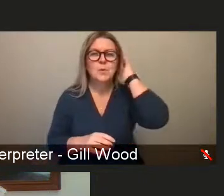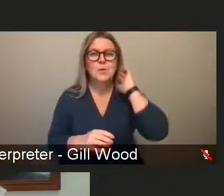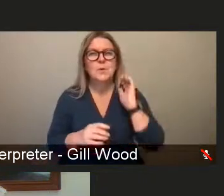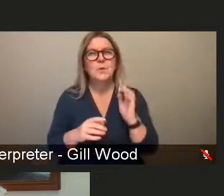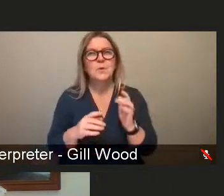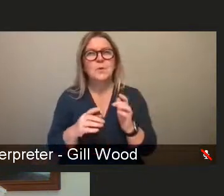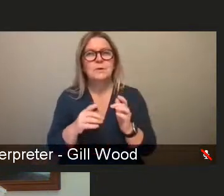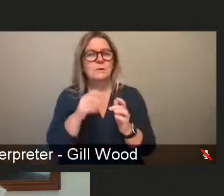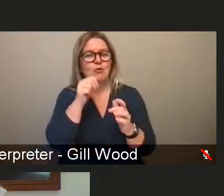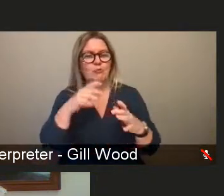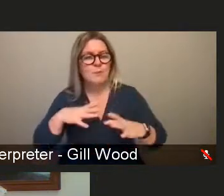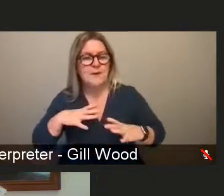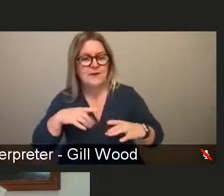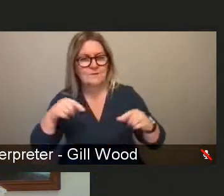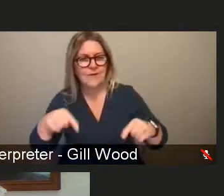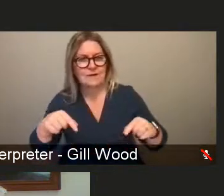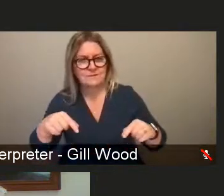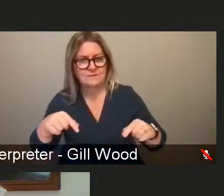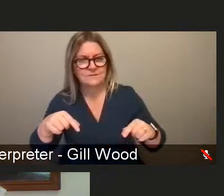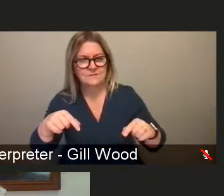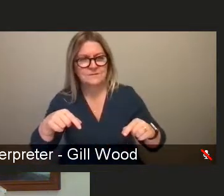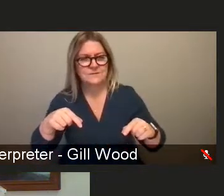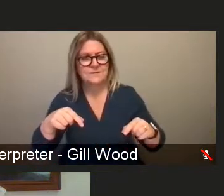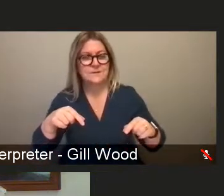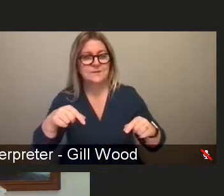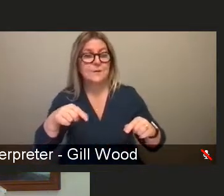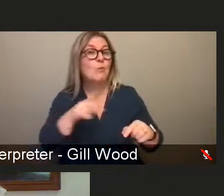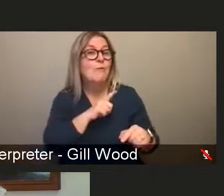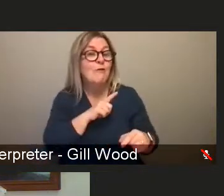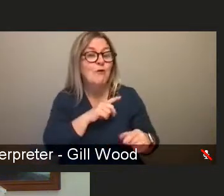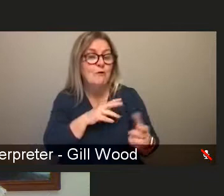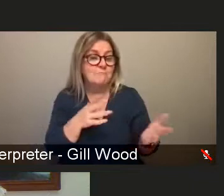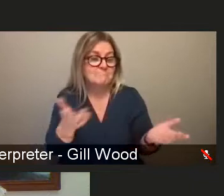prepared and one of the reasons we're not prepared is that actually